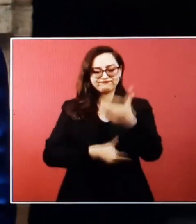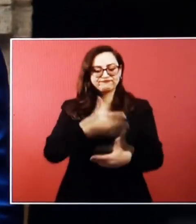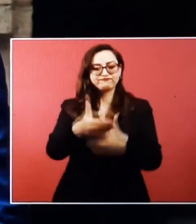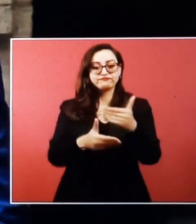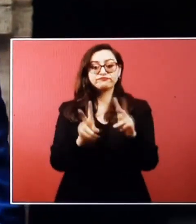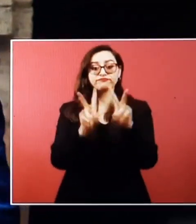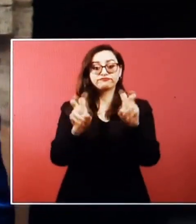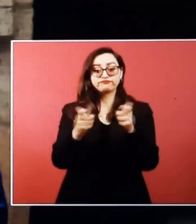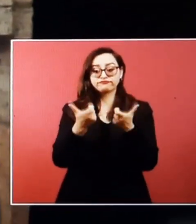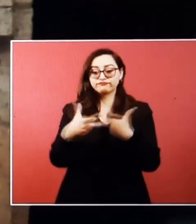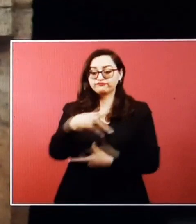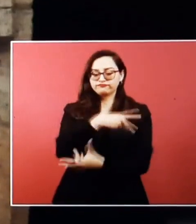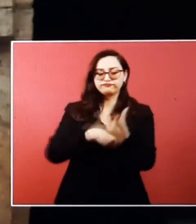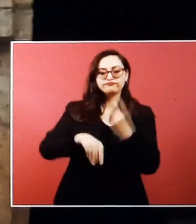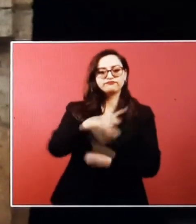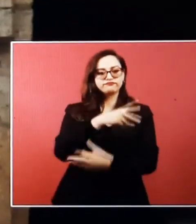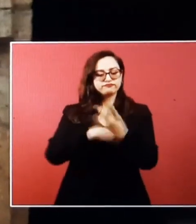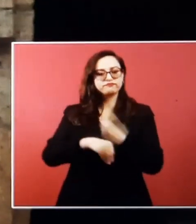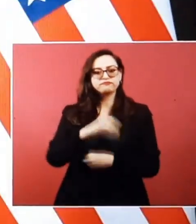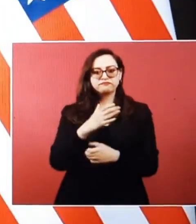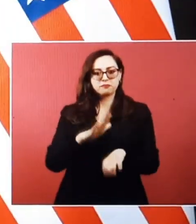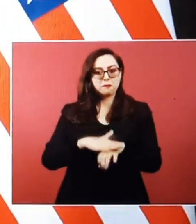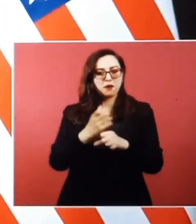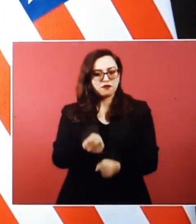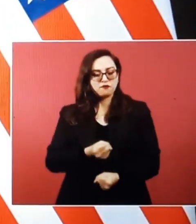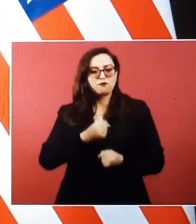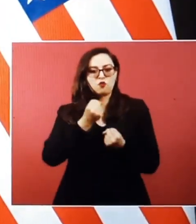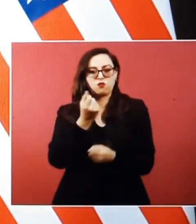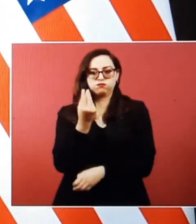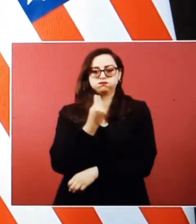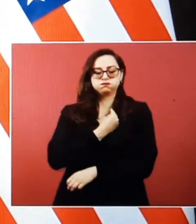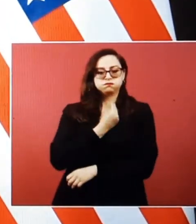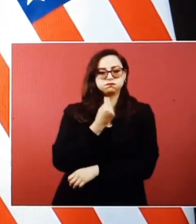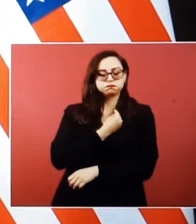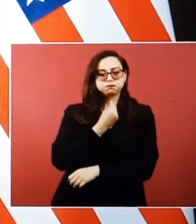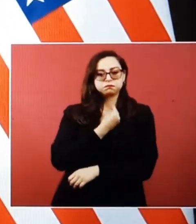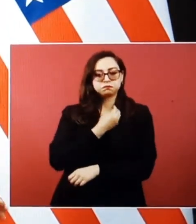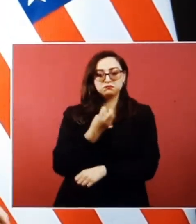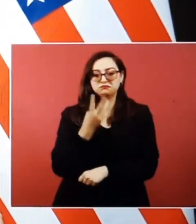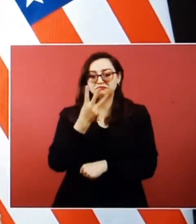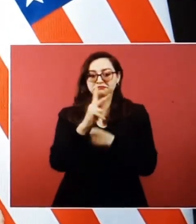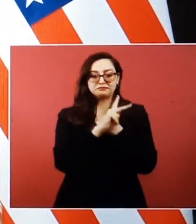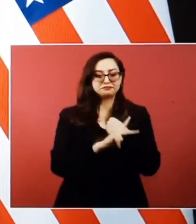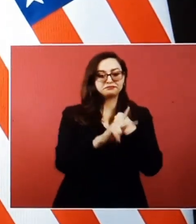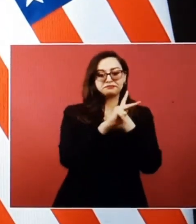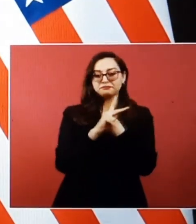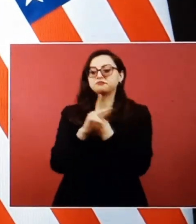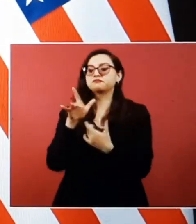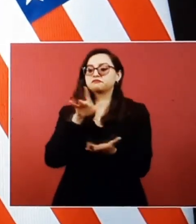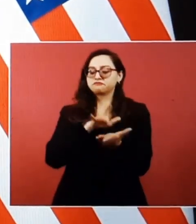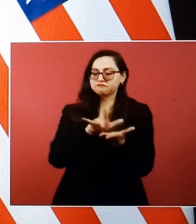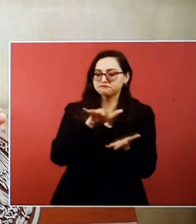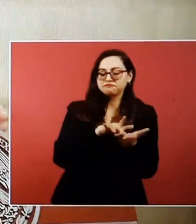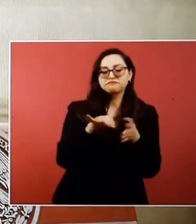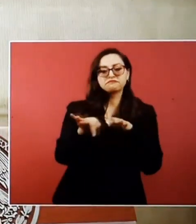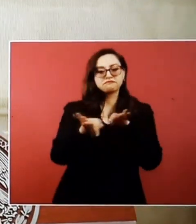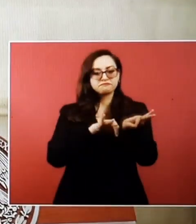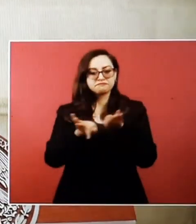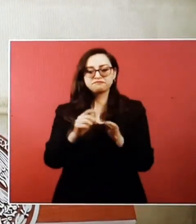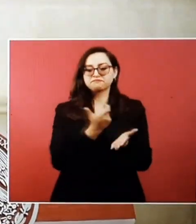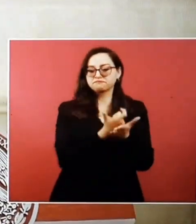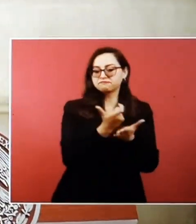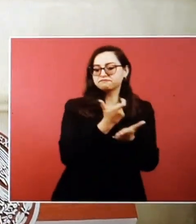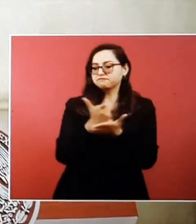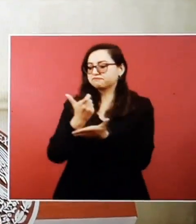among our nations not only supports good-paying jobs in all of our countries, but it generates tremendous growth.